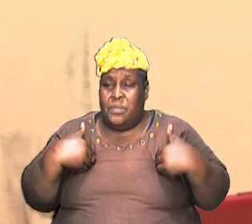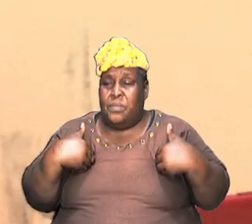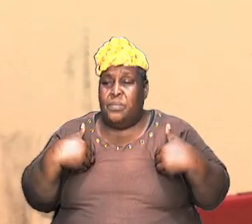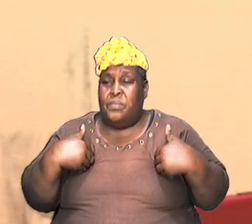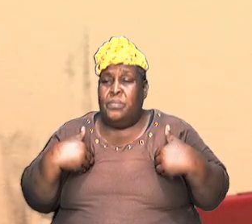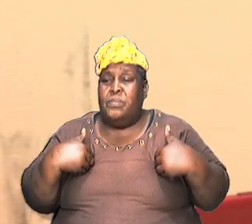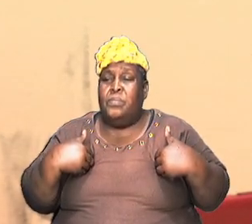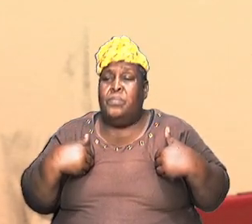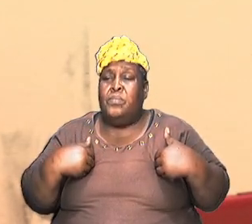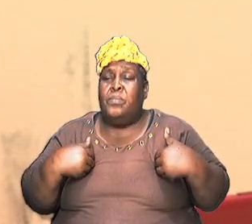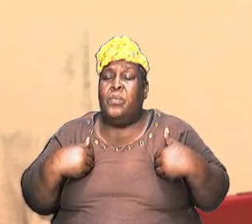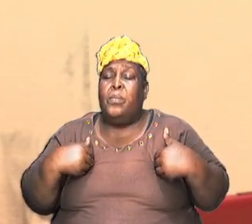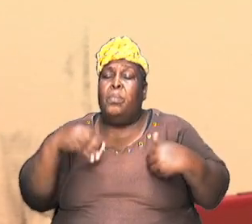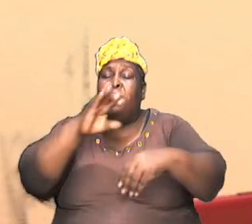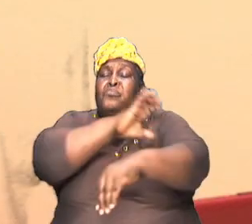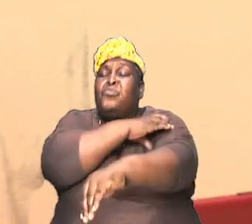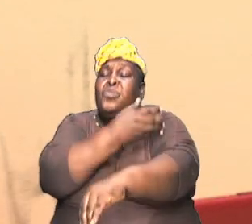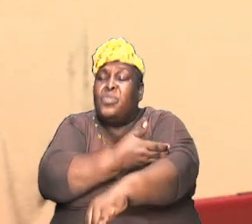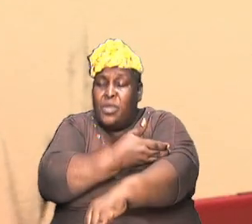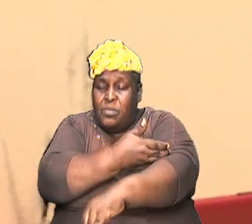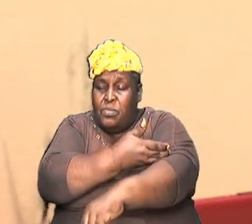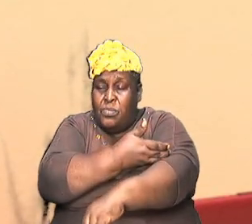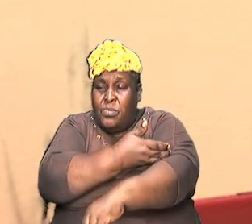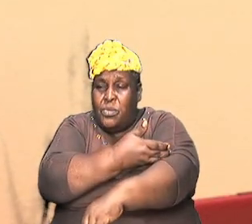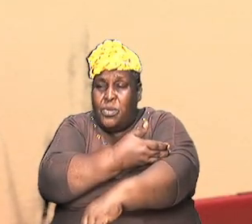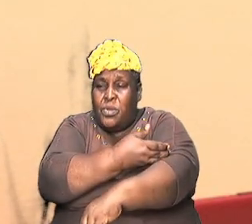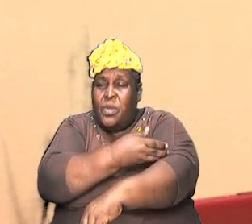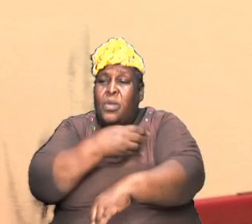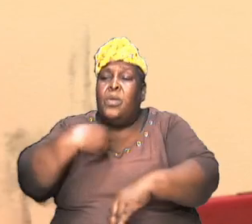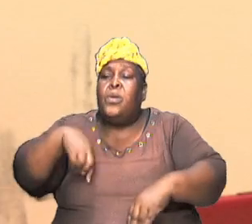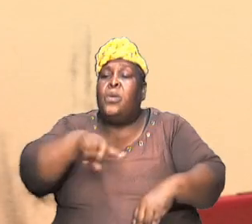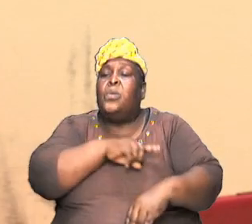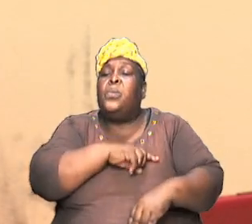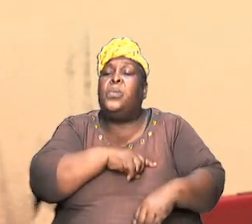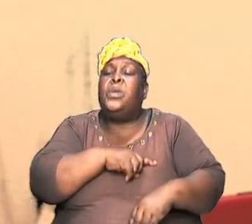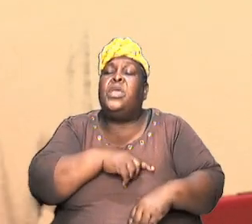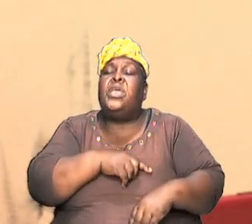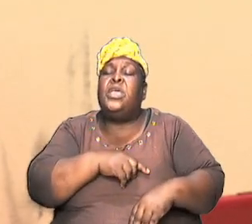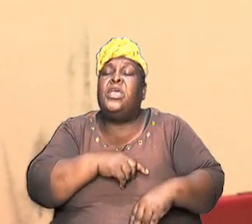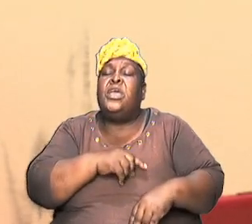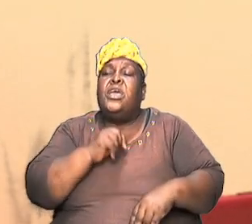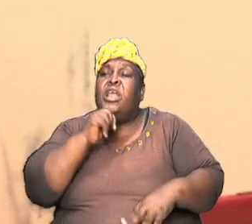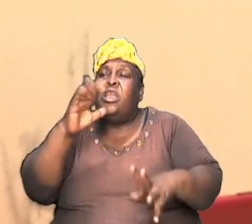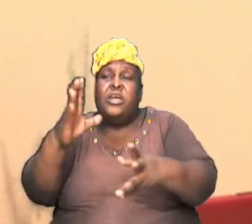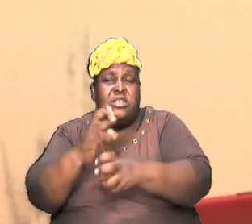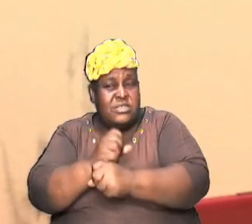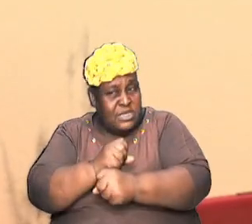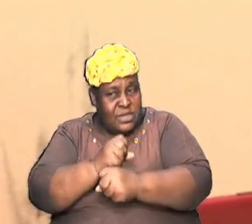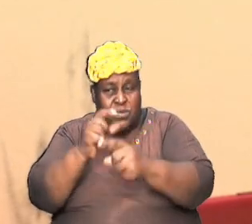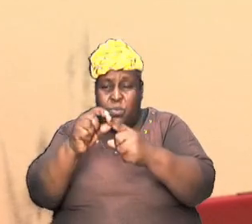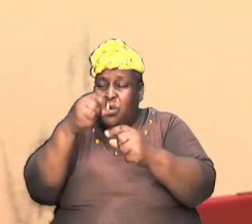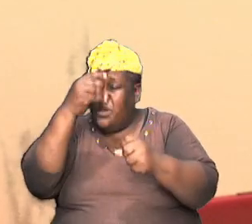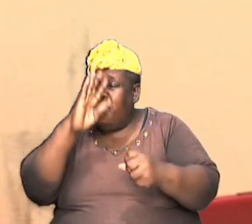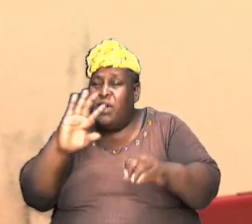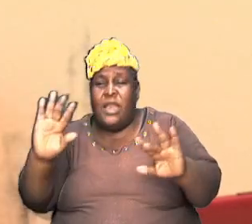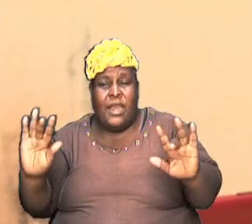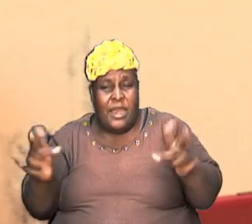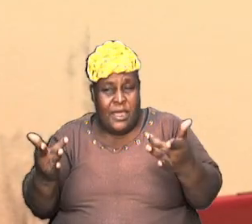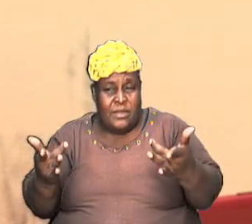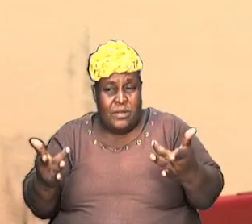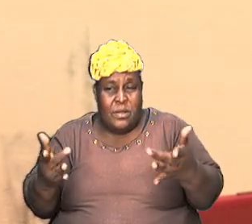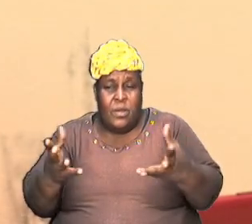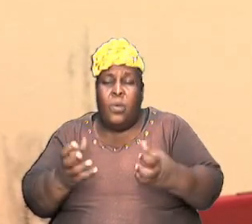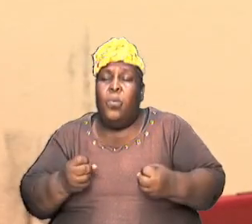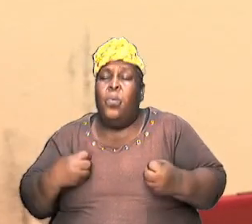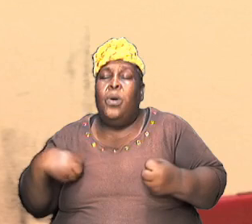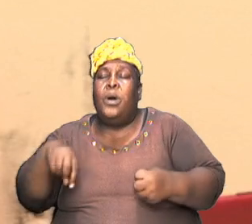is powerful and we must not treat it lightly I want us as children of the most